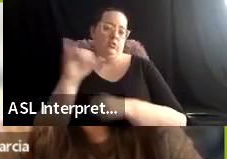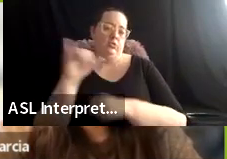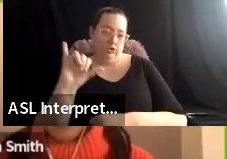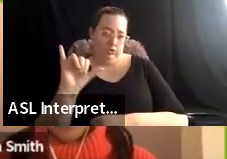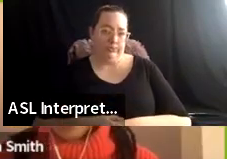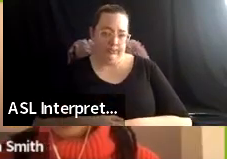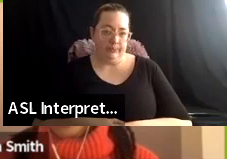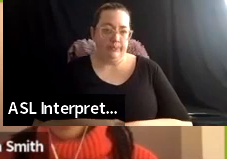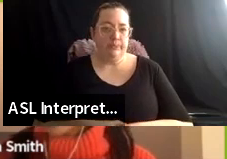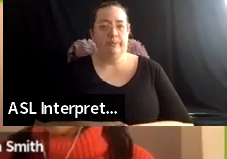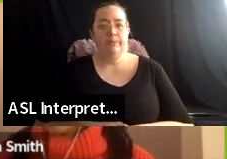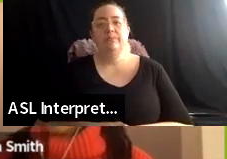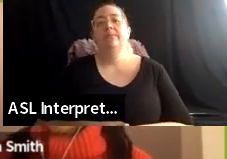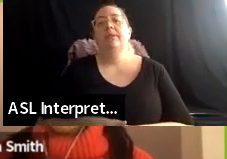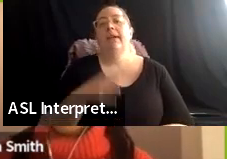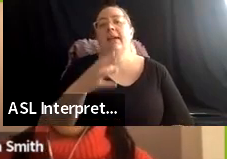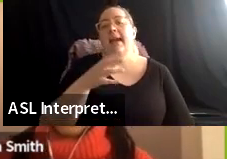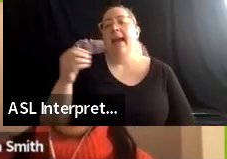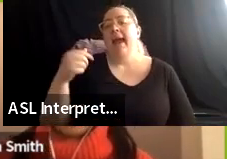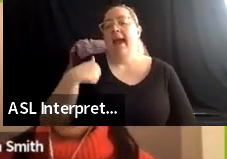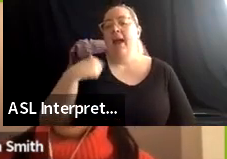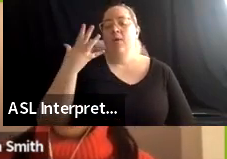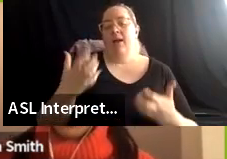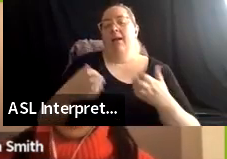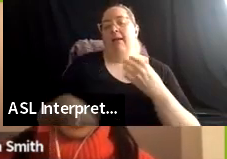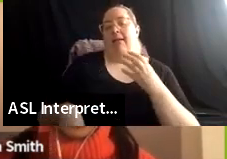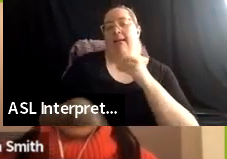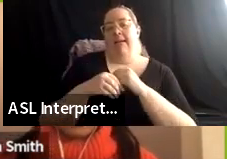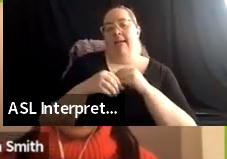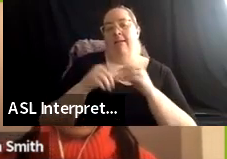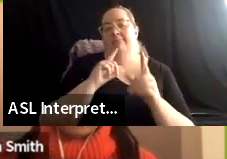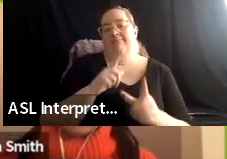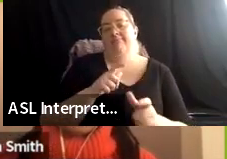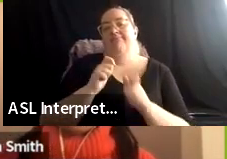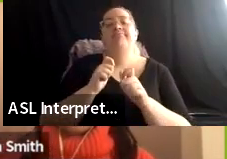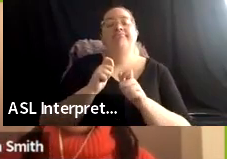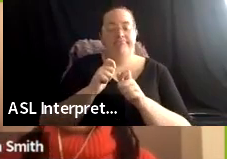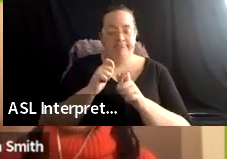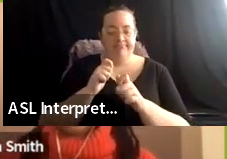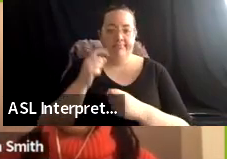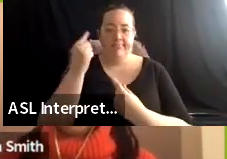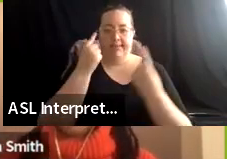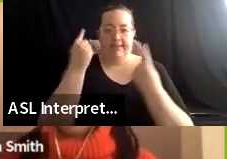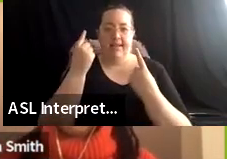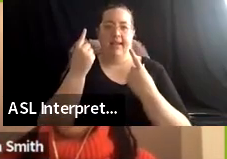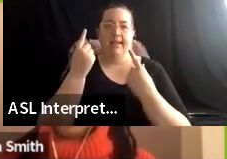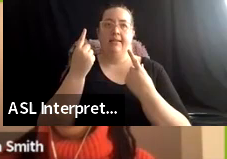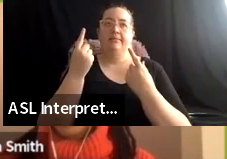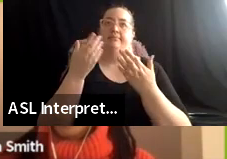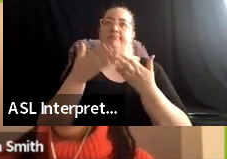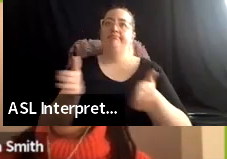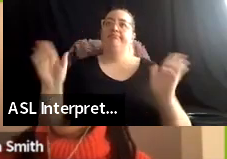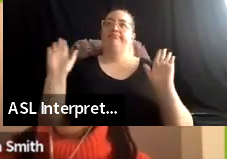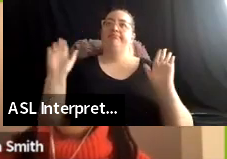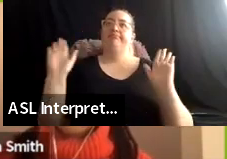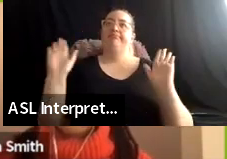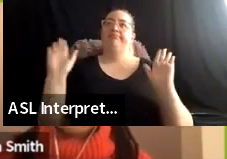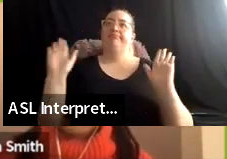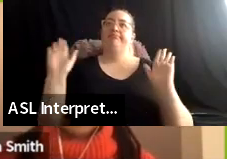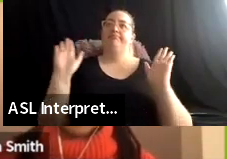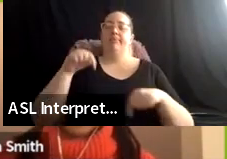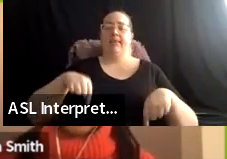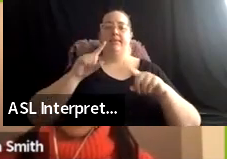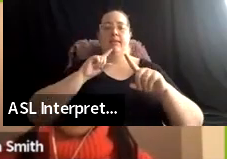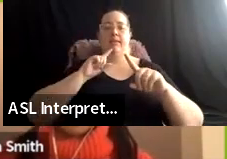Um, and I'll just add to that quickly to say, um, just thinking largely in this, in this conversation about, uh, decolonial